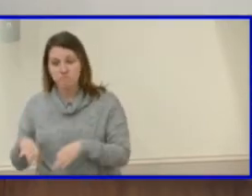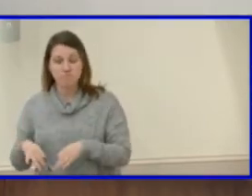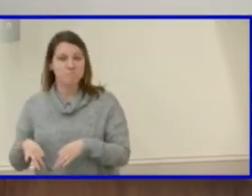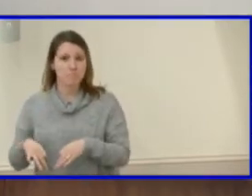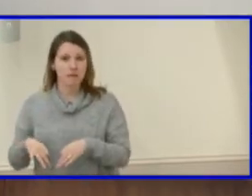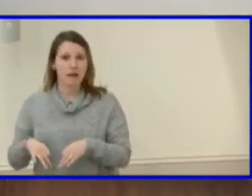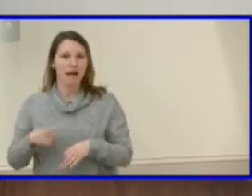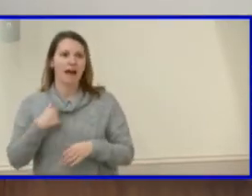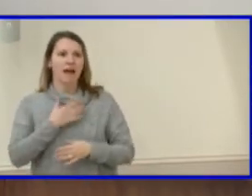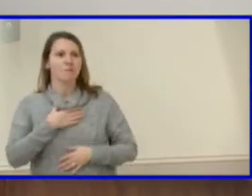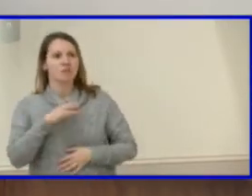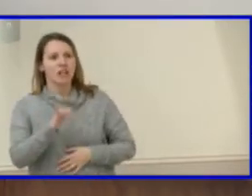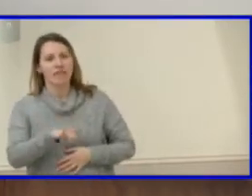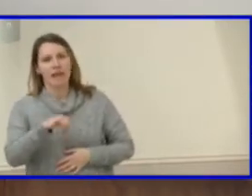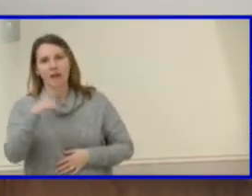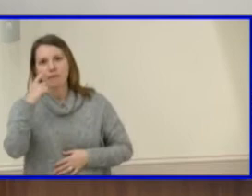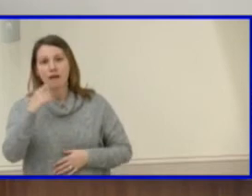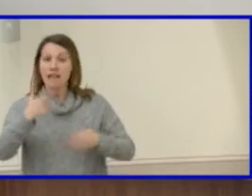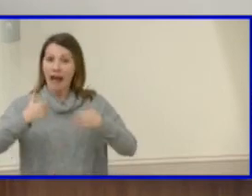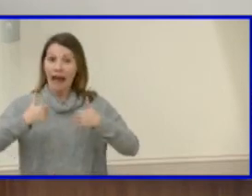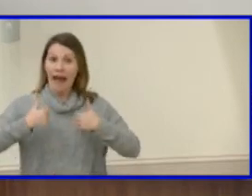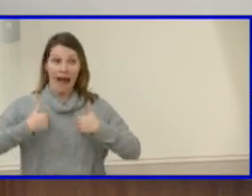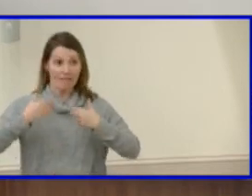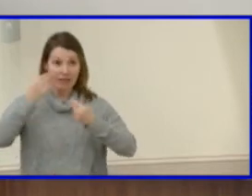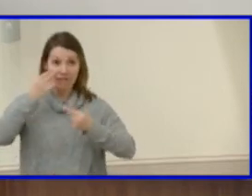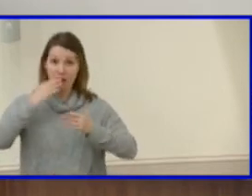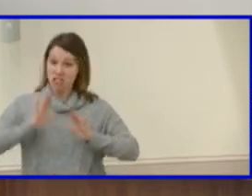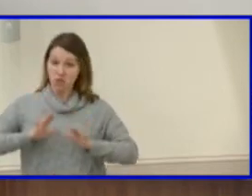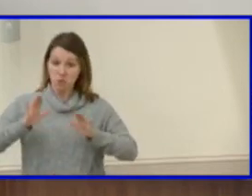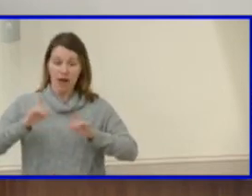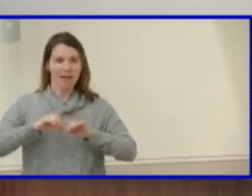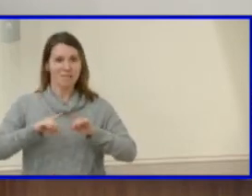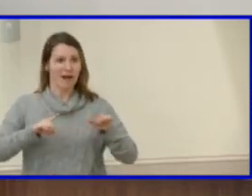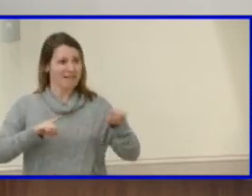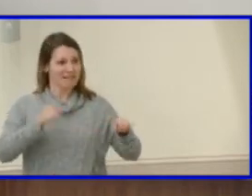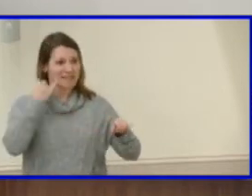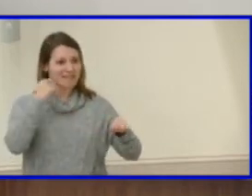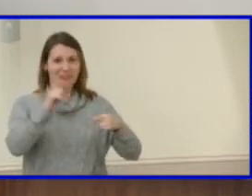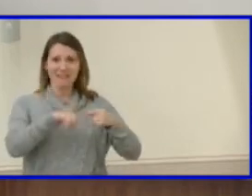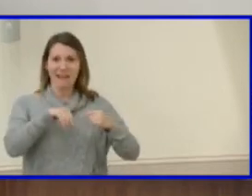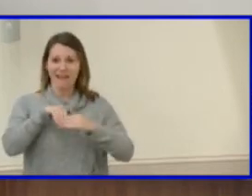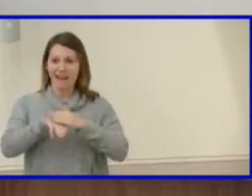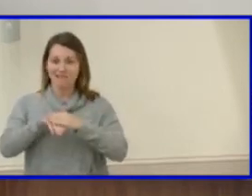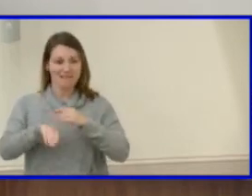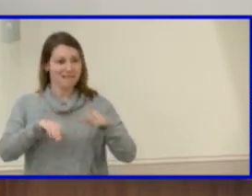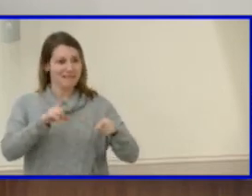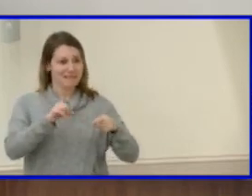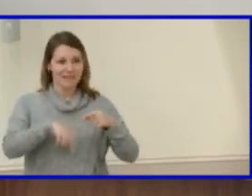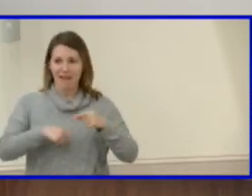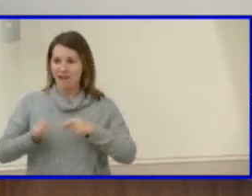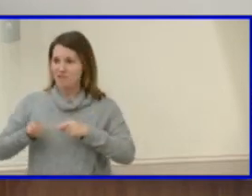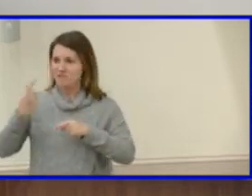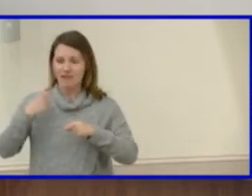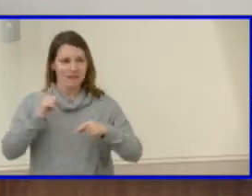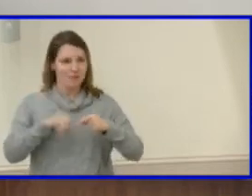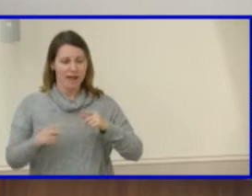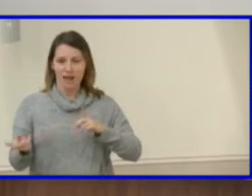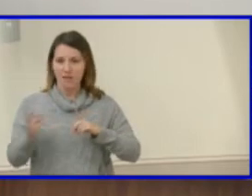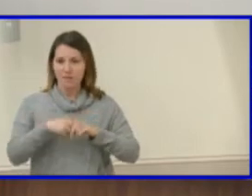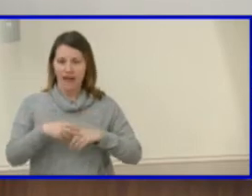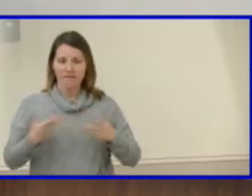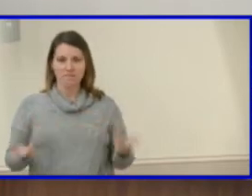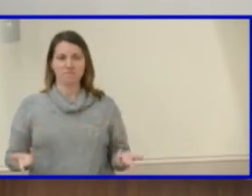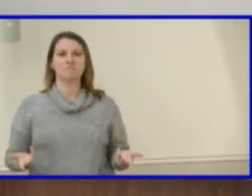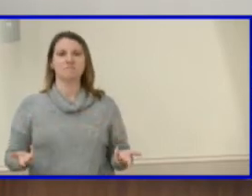having information is wonderful, but not being able to access it and understand it and apply it, that